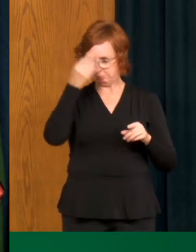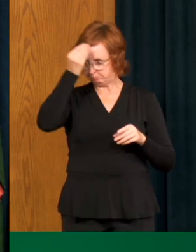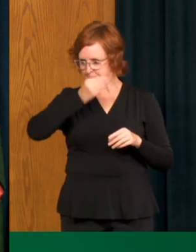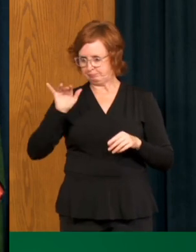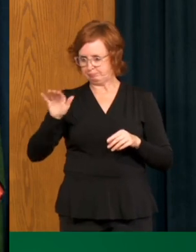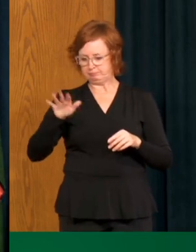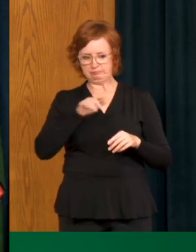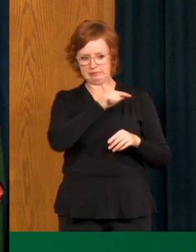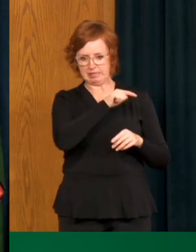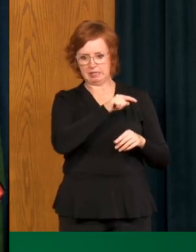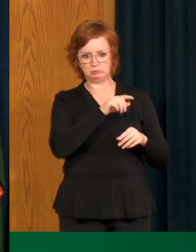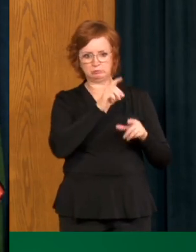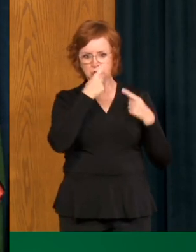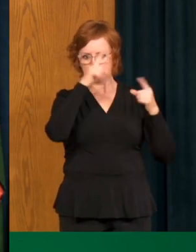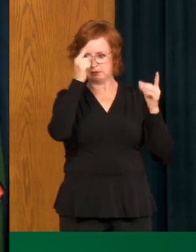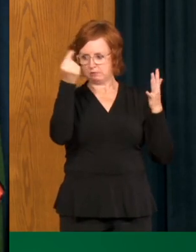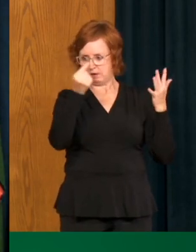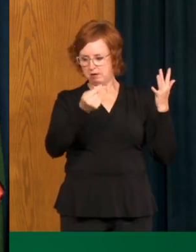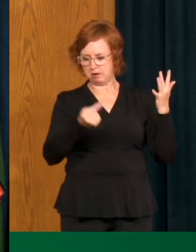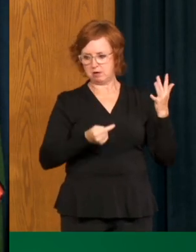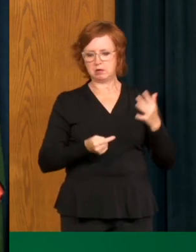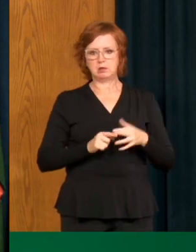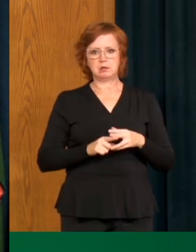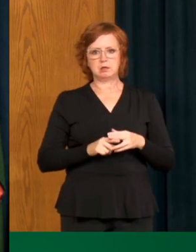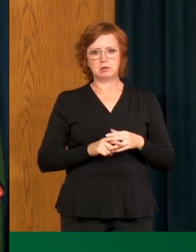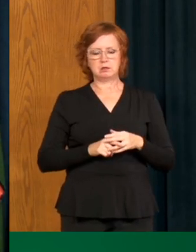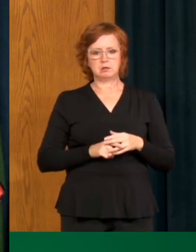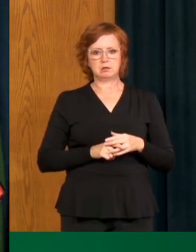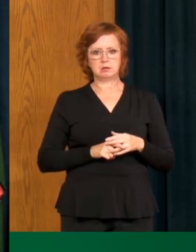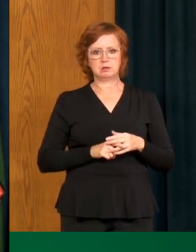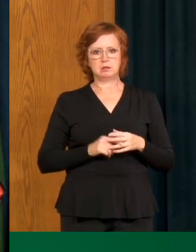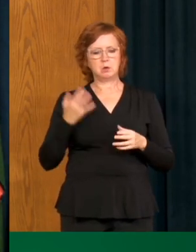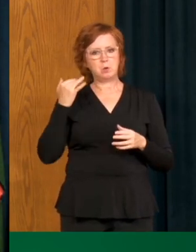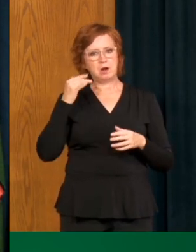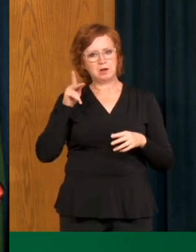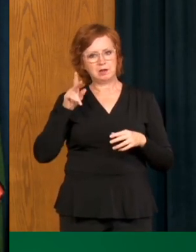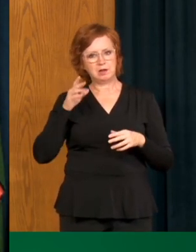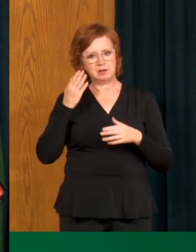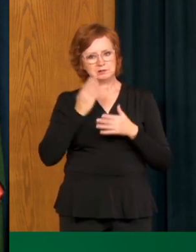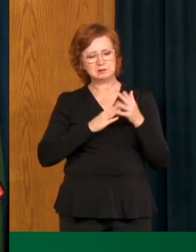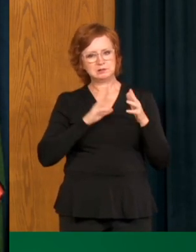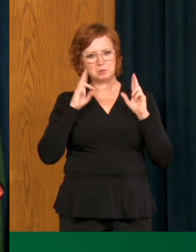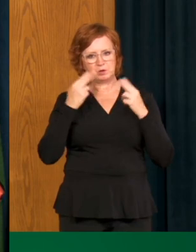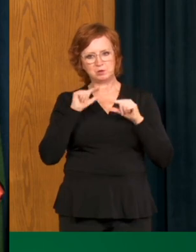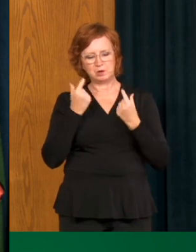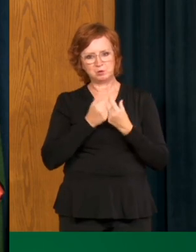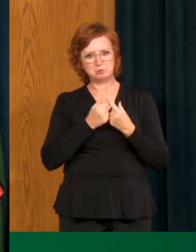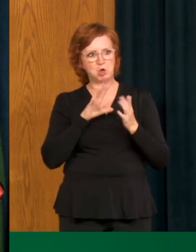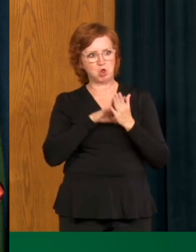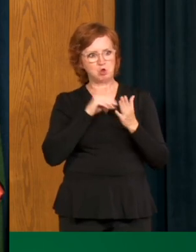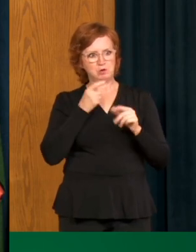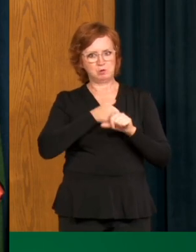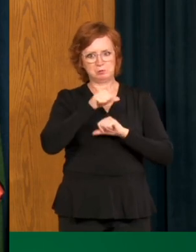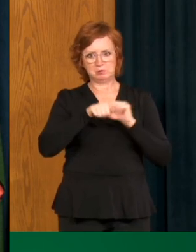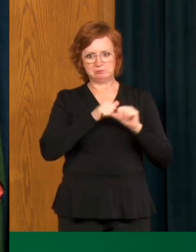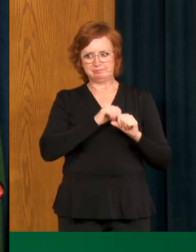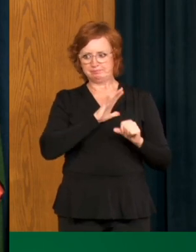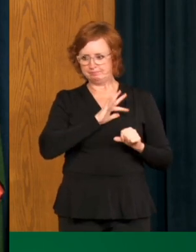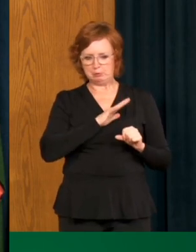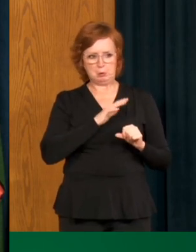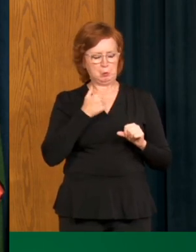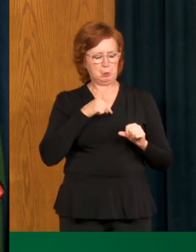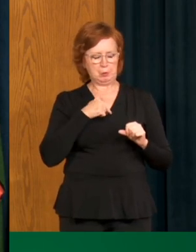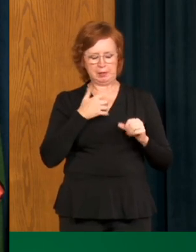have had cases or, or don't have cases yet and don't have cases for a reason because they, like many other Saskatchewan communities, are, are taking the